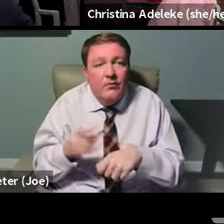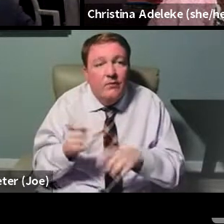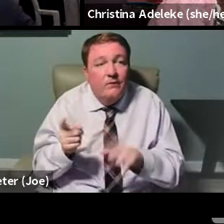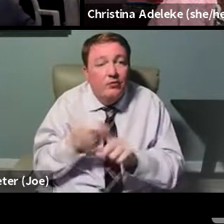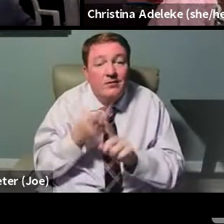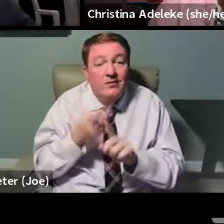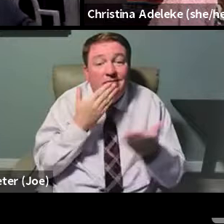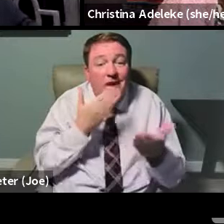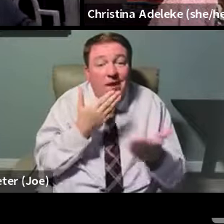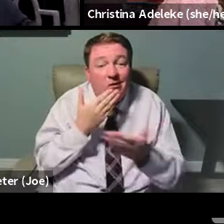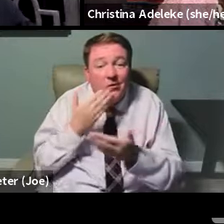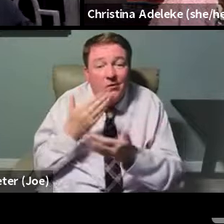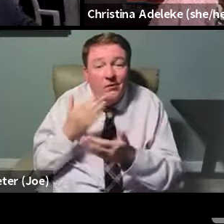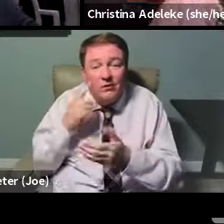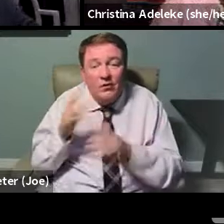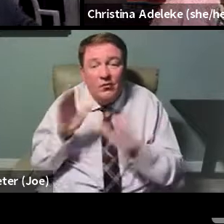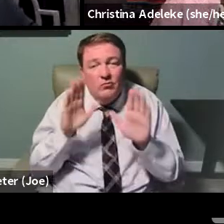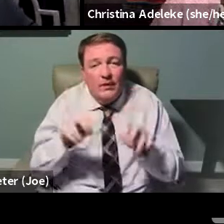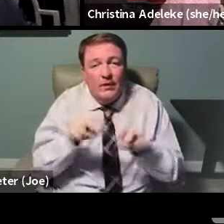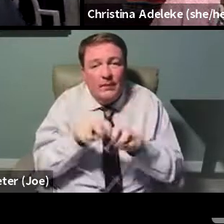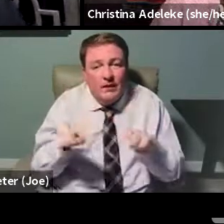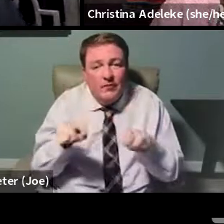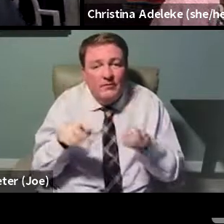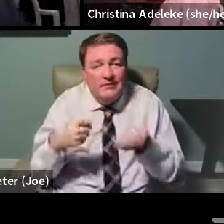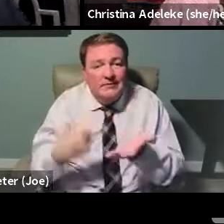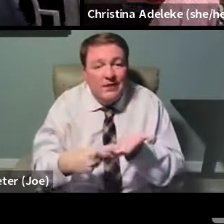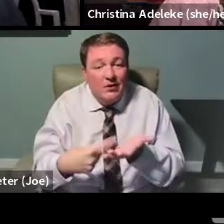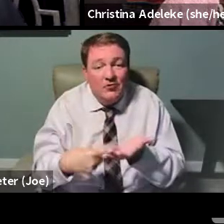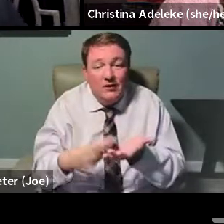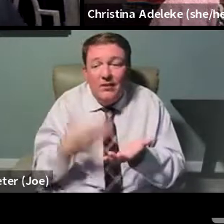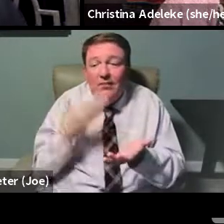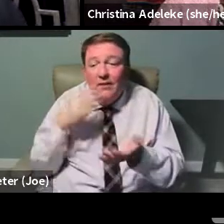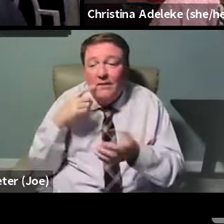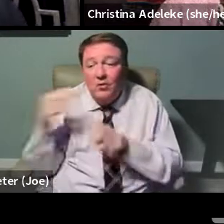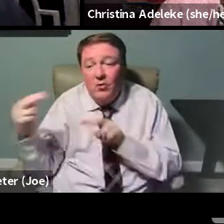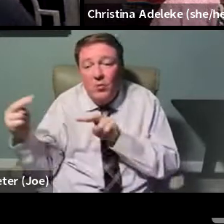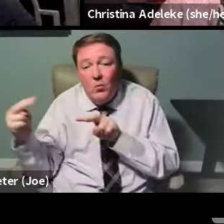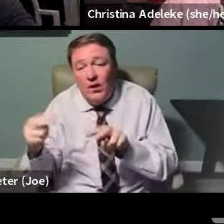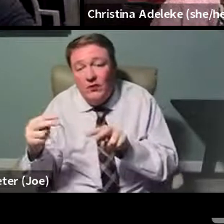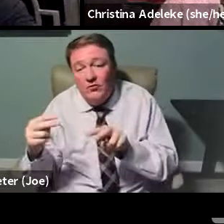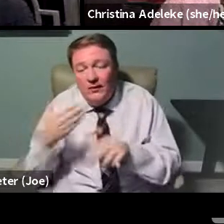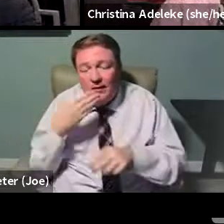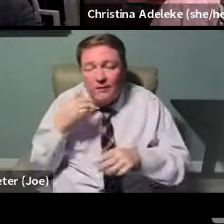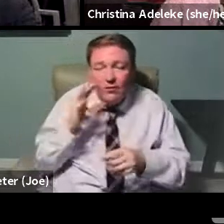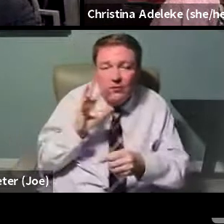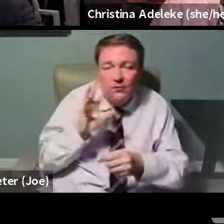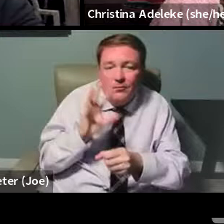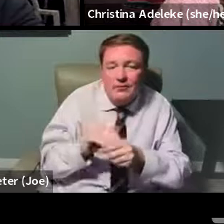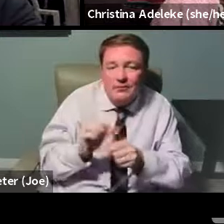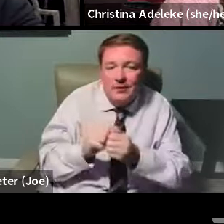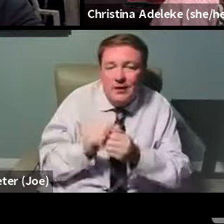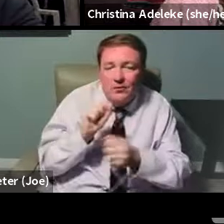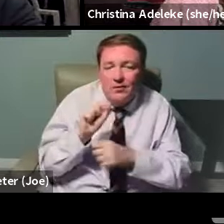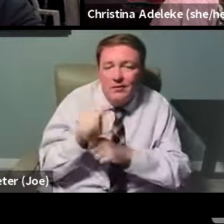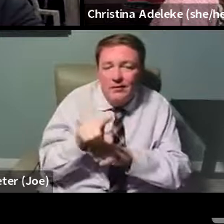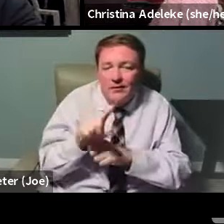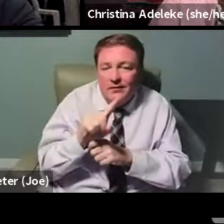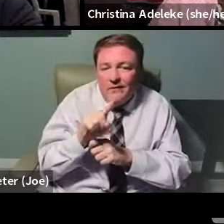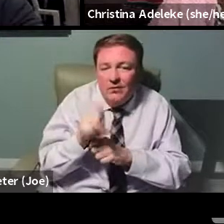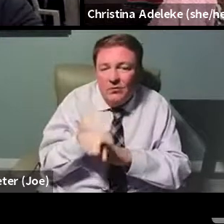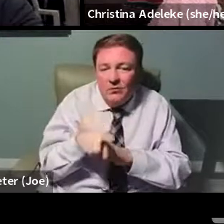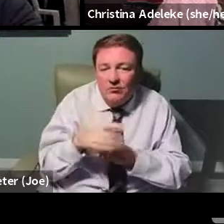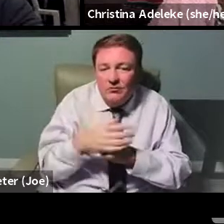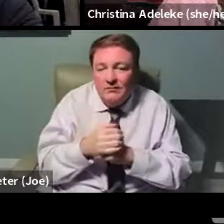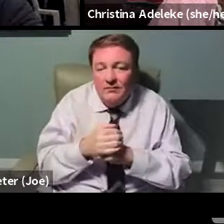all for a wonderful panel discussion, and thanks to those of you watching and those giving us questions to discuss throughout this panel. This has been an